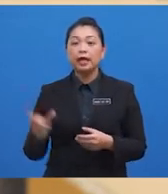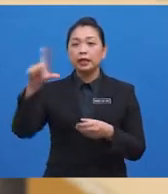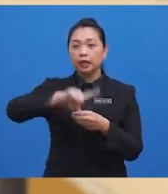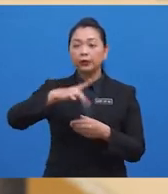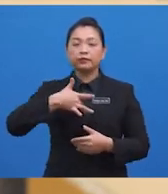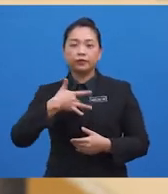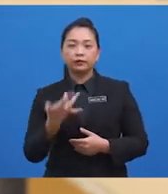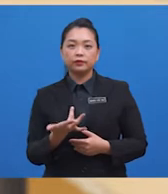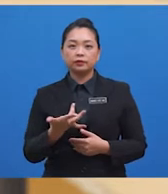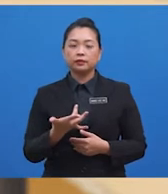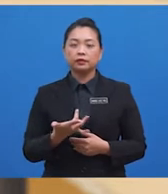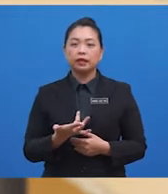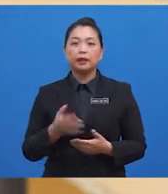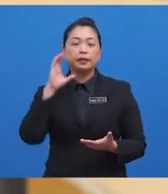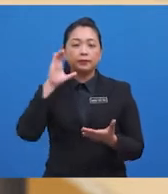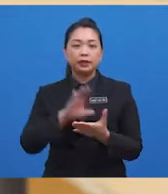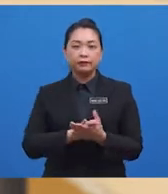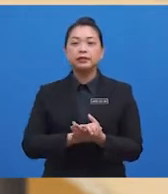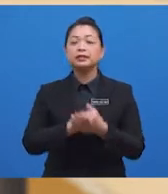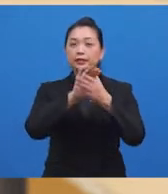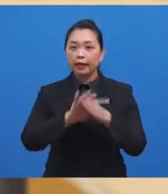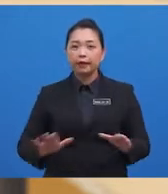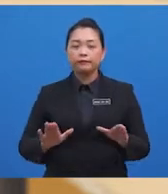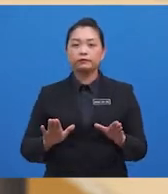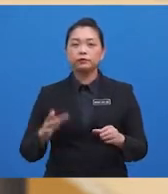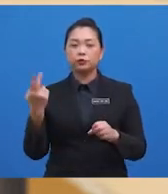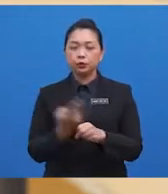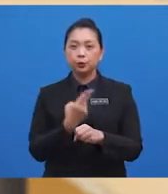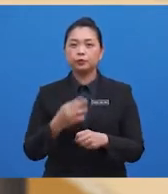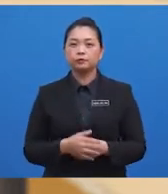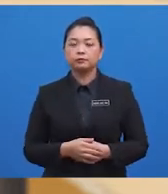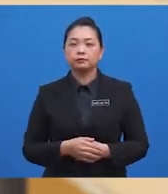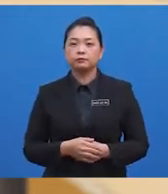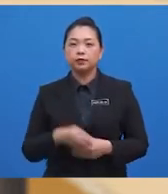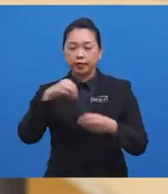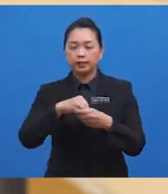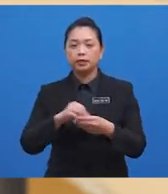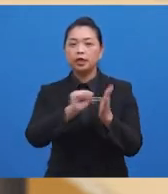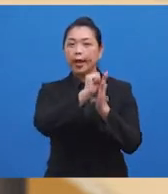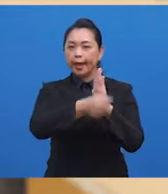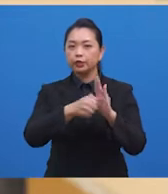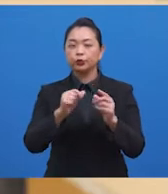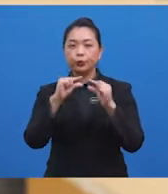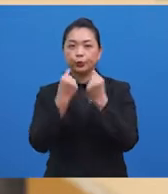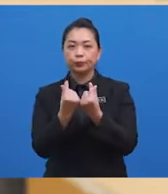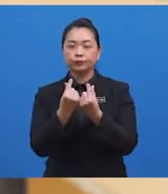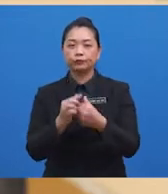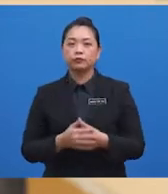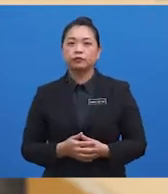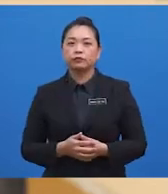and believe that they are safer than cigarettes, have helped make them appealing to this age group. Two,